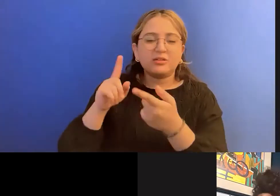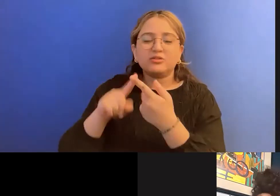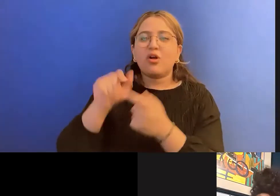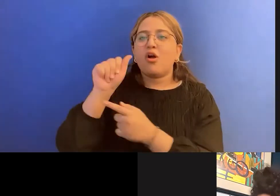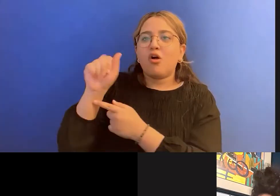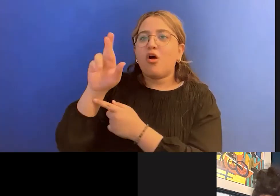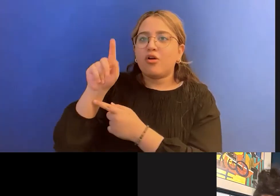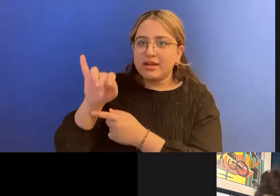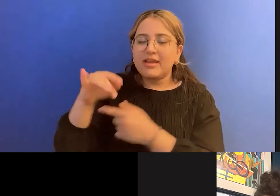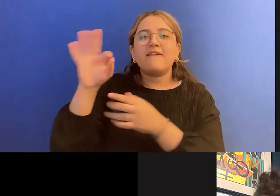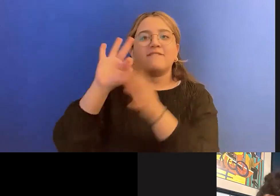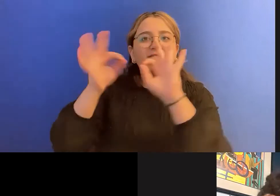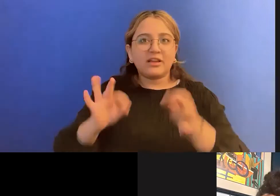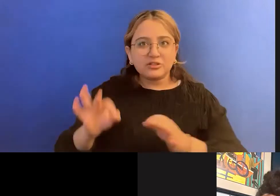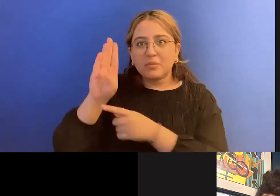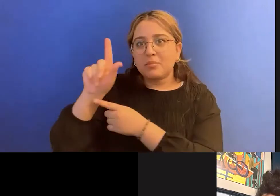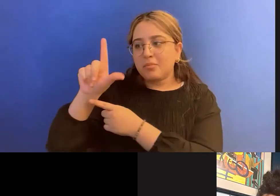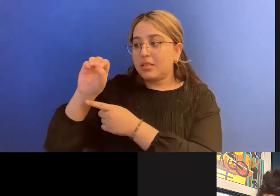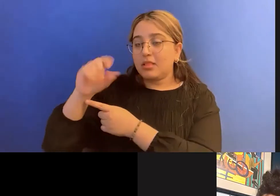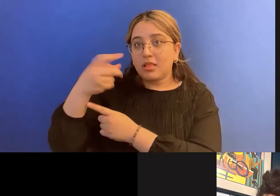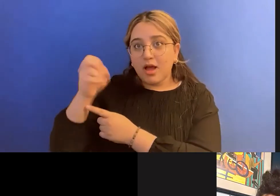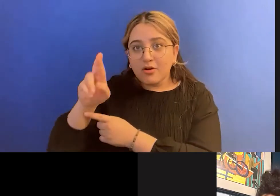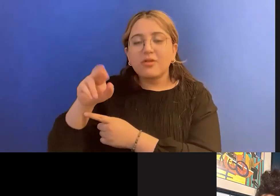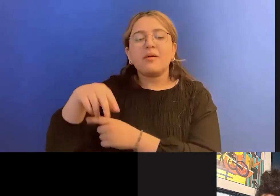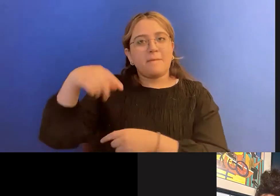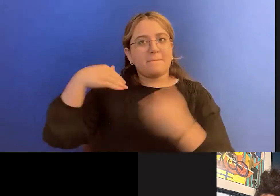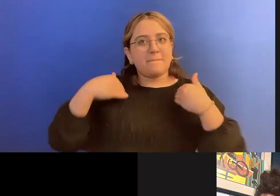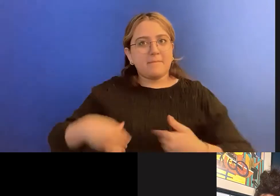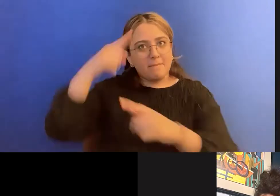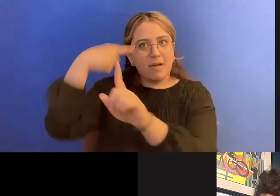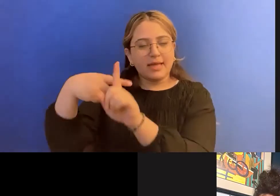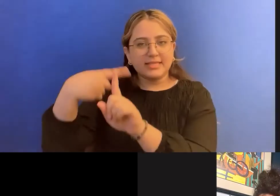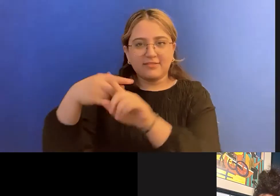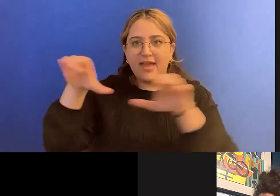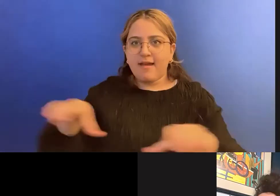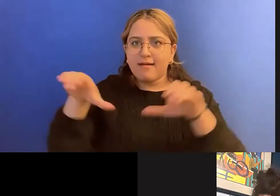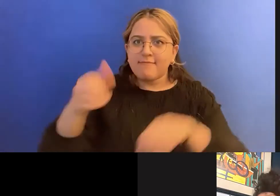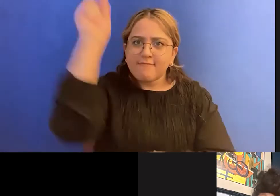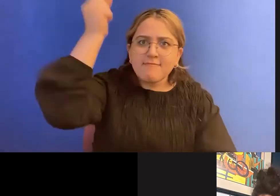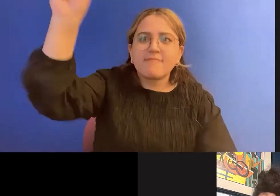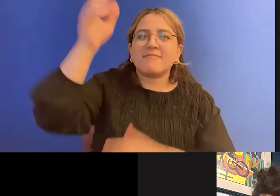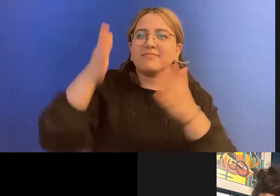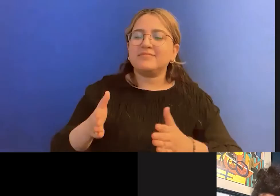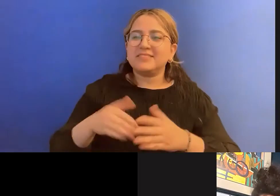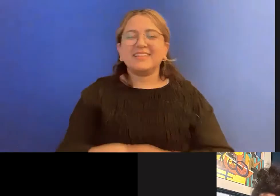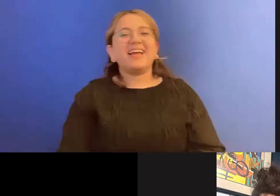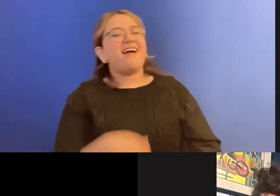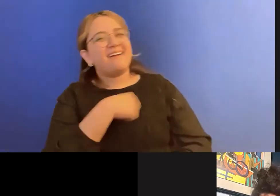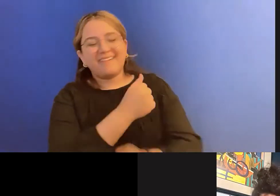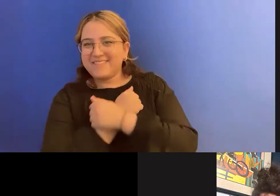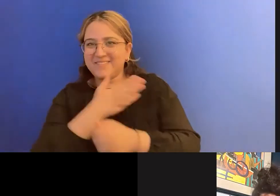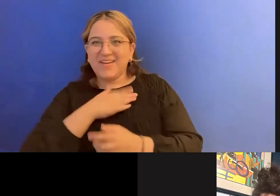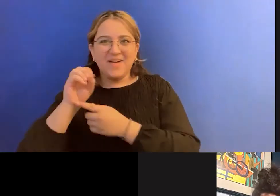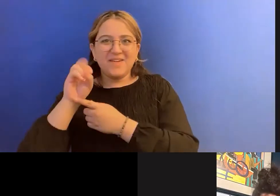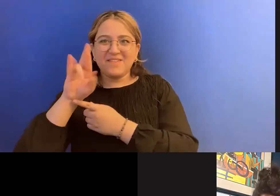and body positive activist? I love comics. So I call this my origin story. Um, but